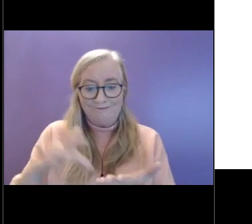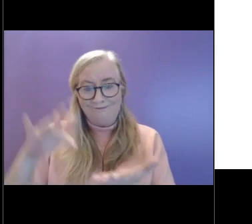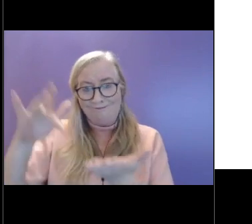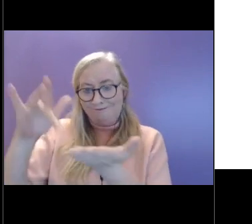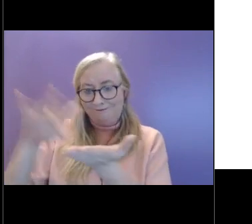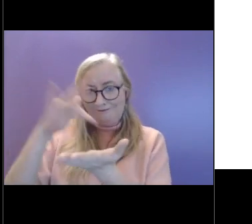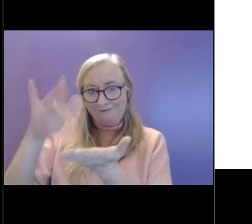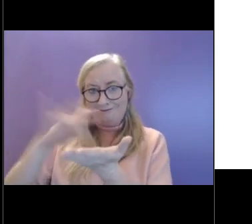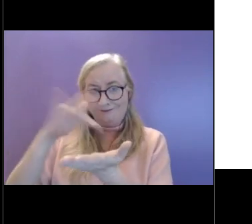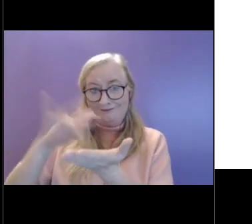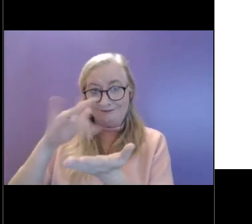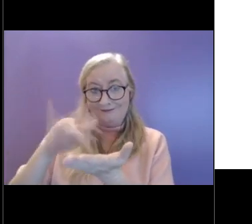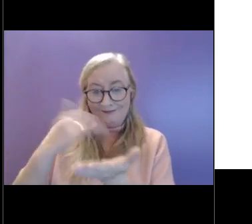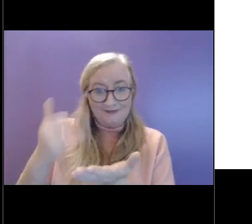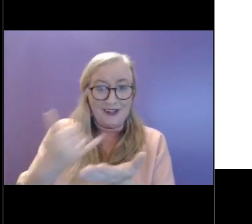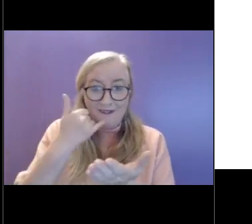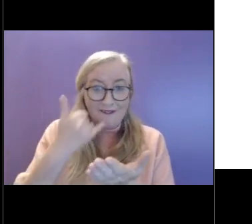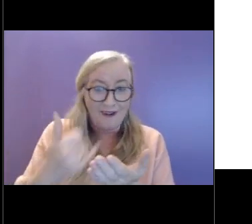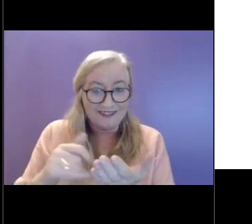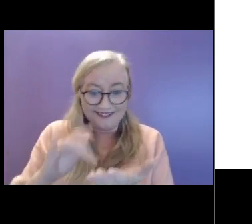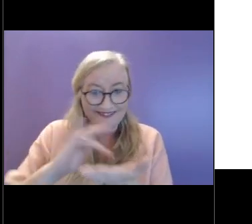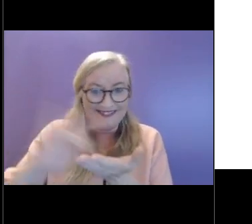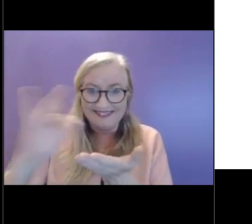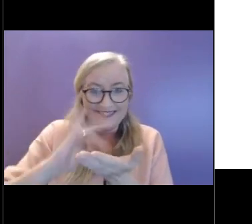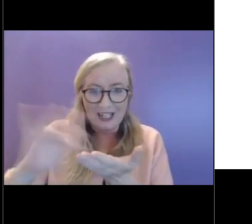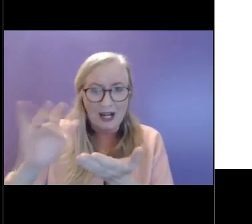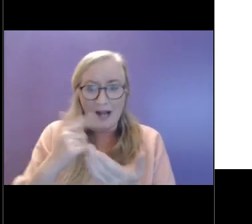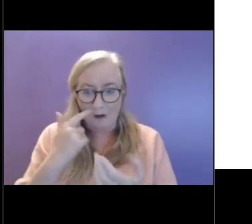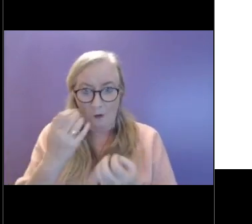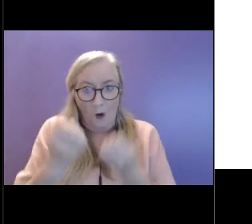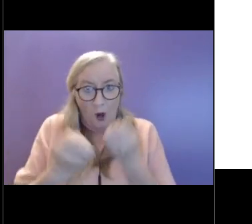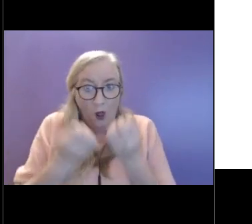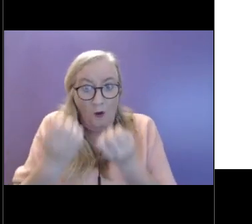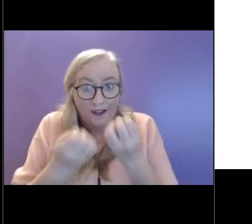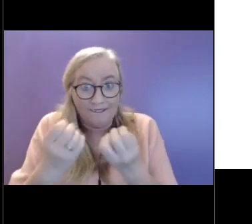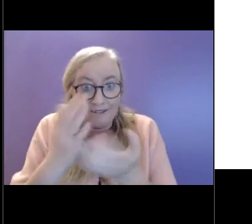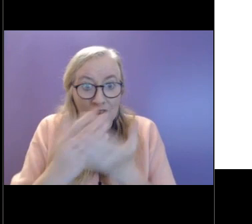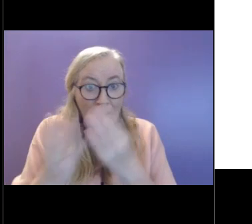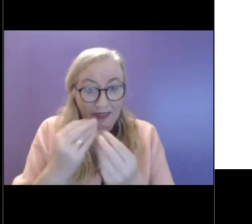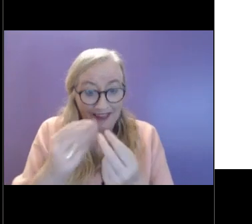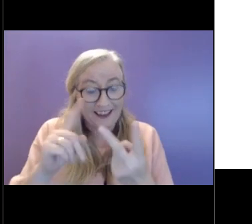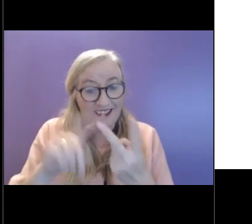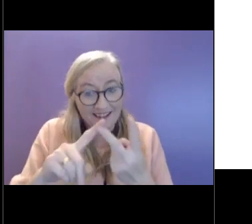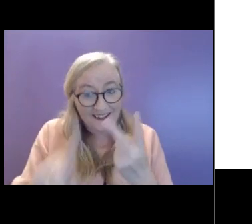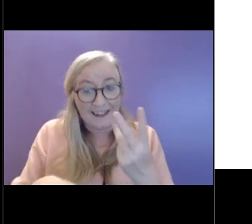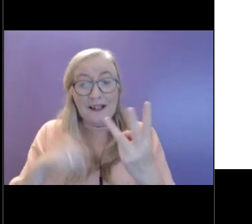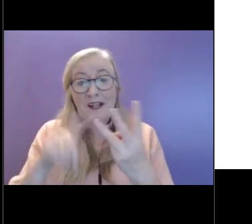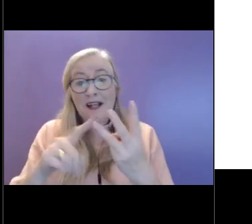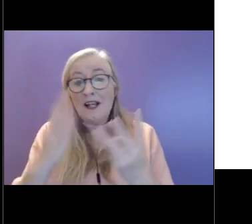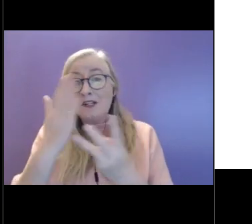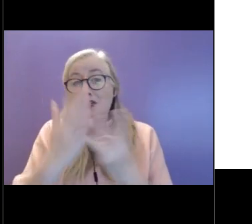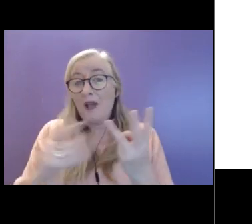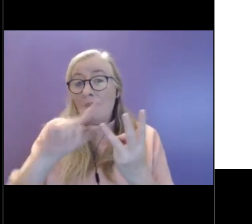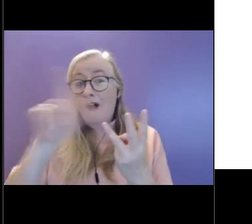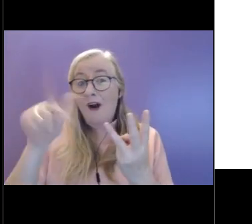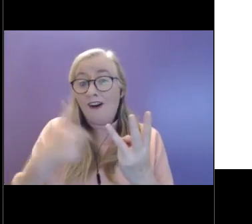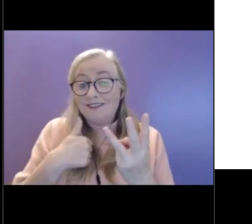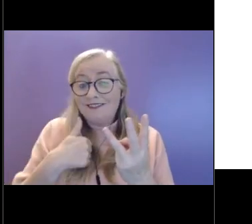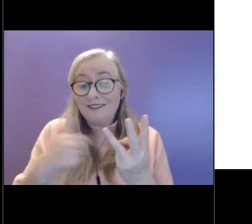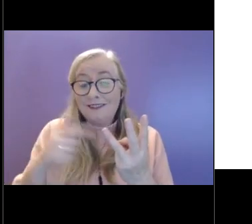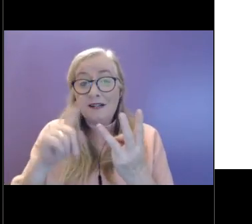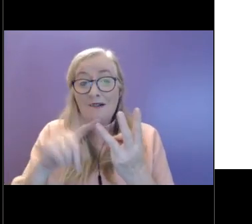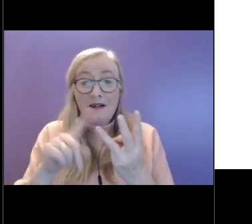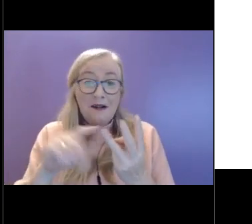because it actually offers a lot of the same thing. We're seeking something. And then for some of us, we might find ourselves maybe